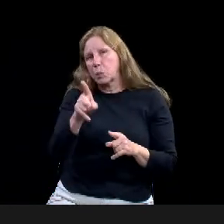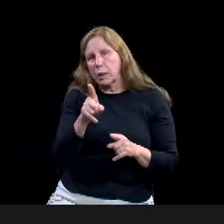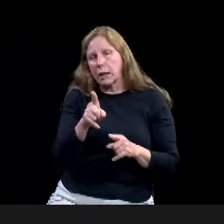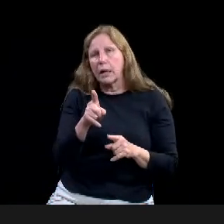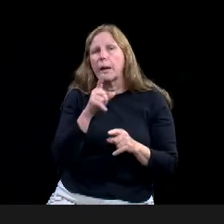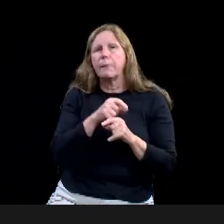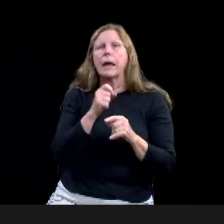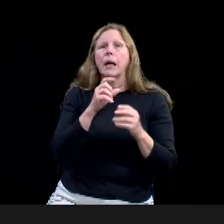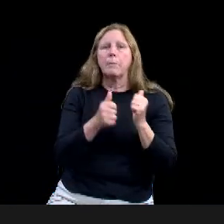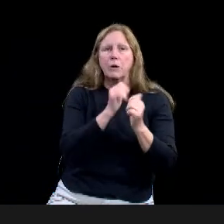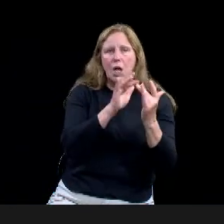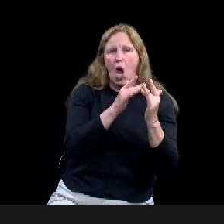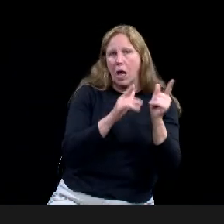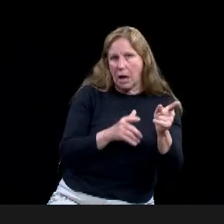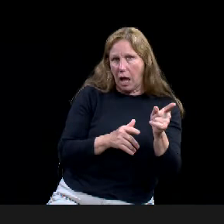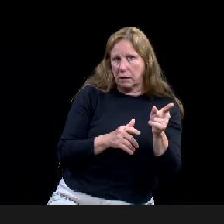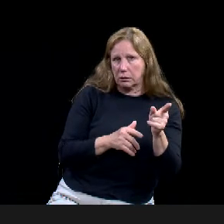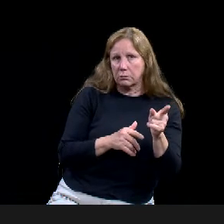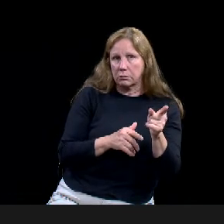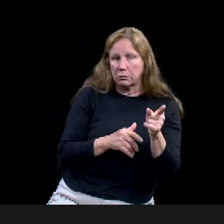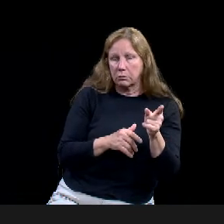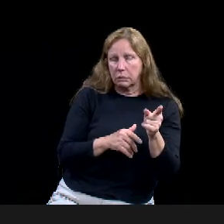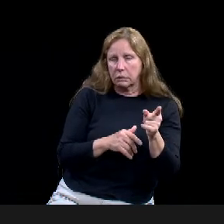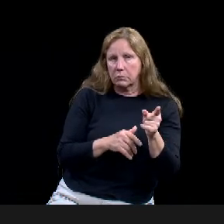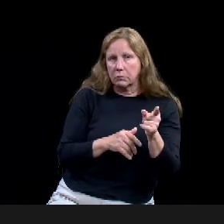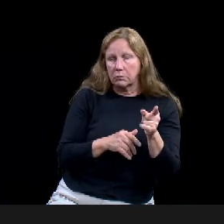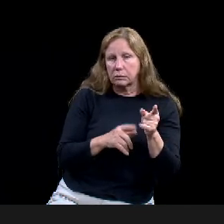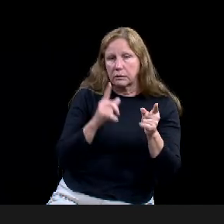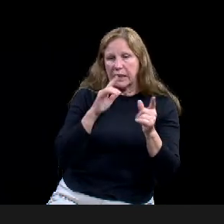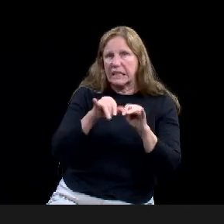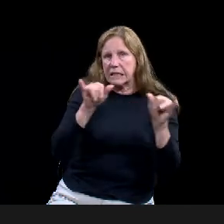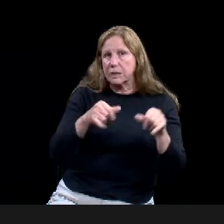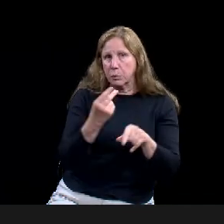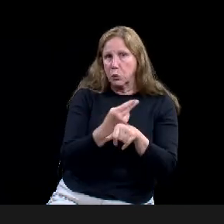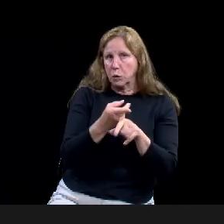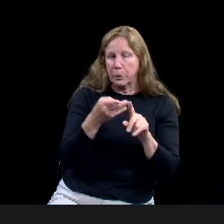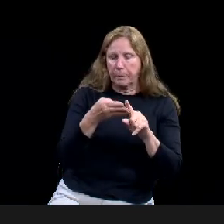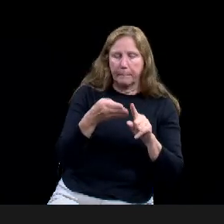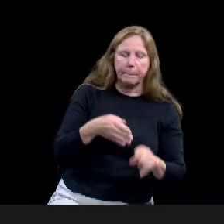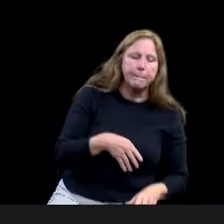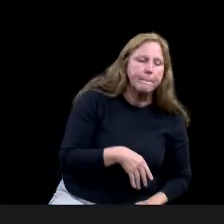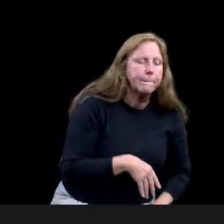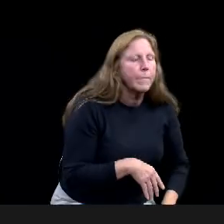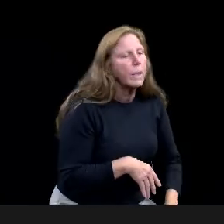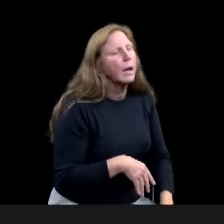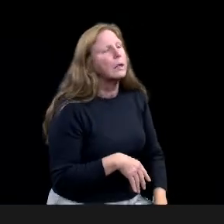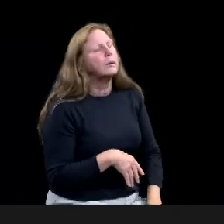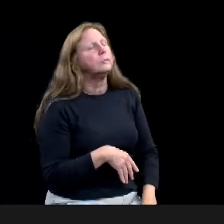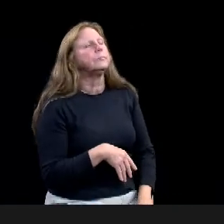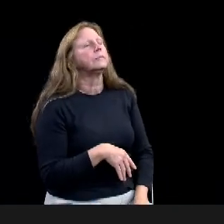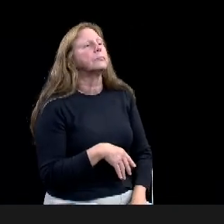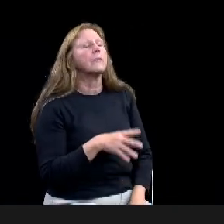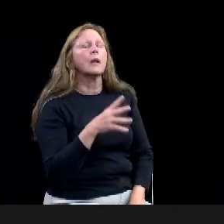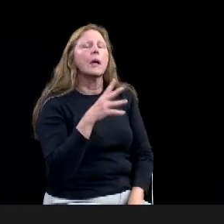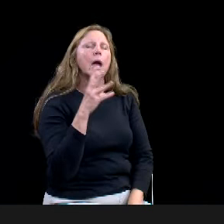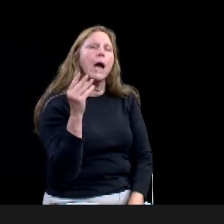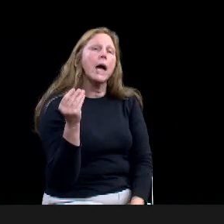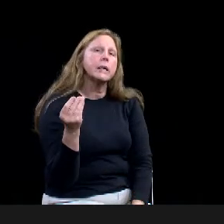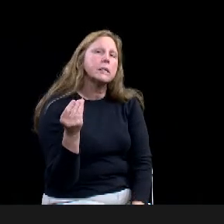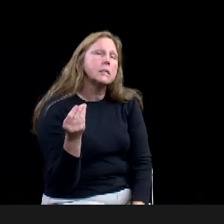how detailed is the application process? Let me ask that.